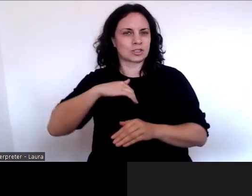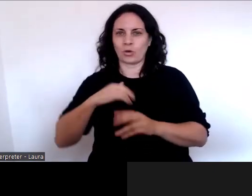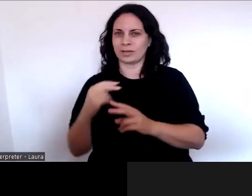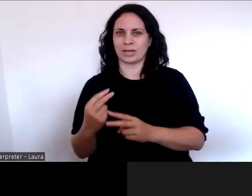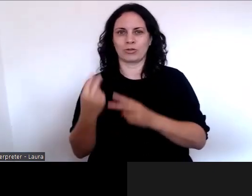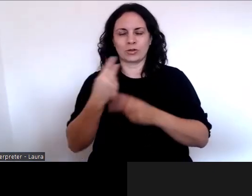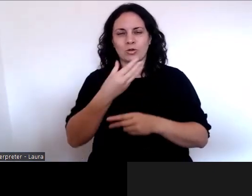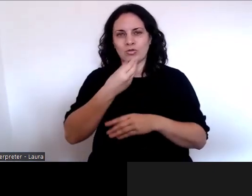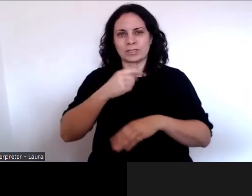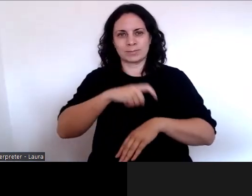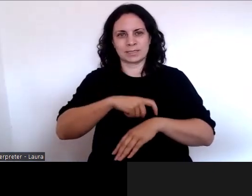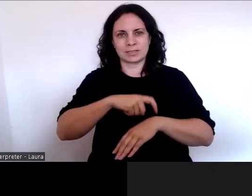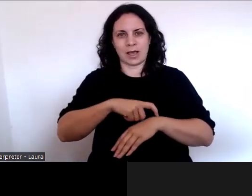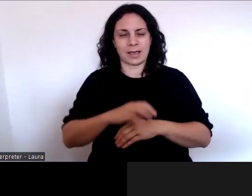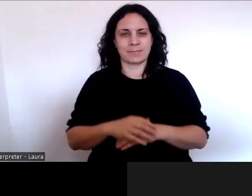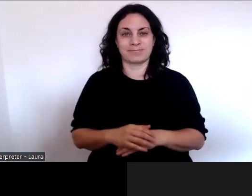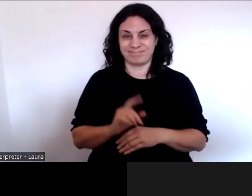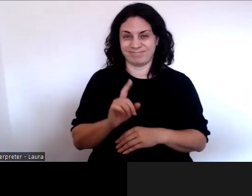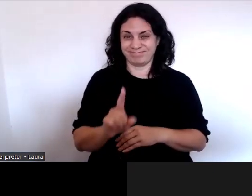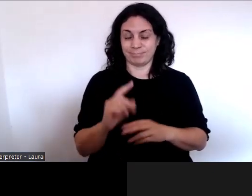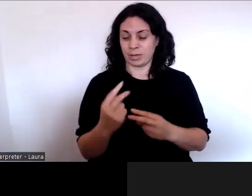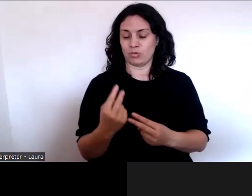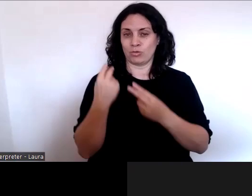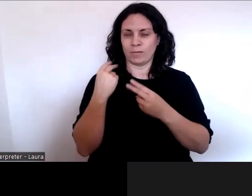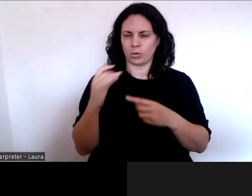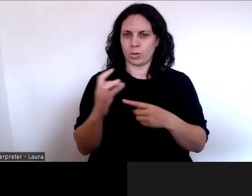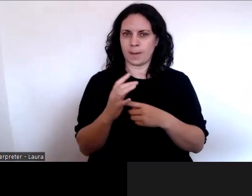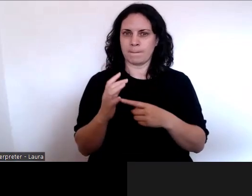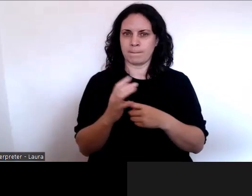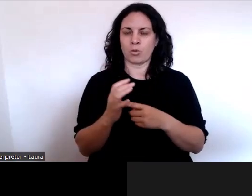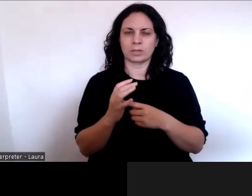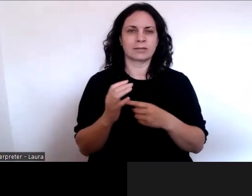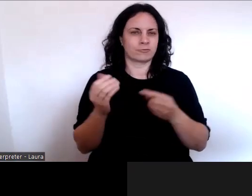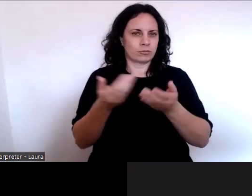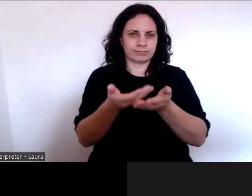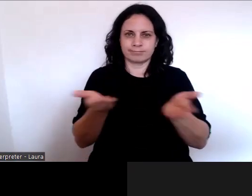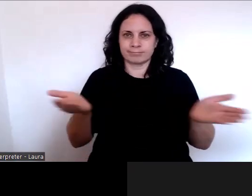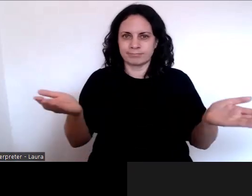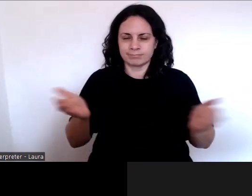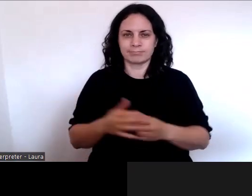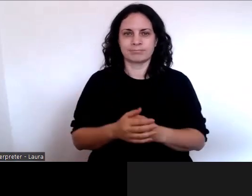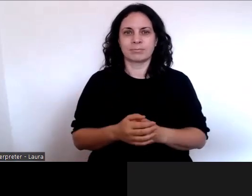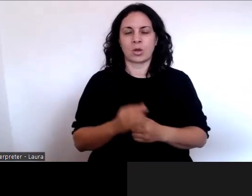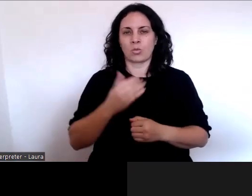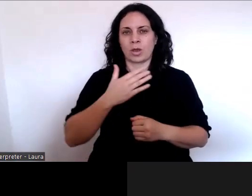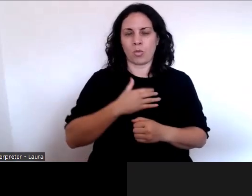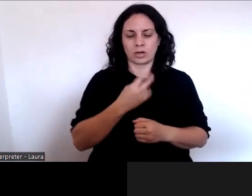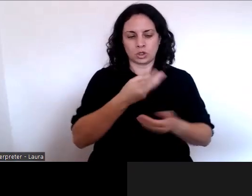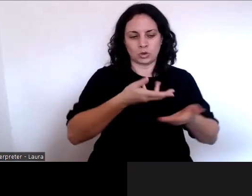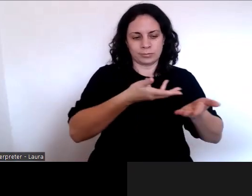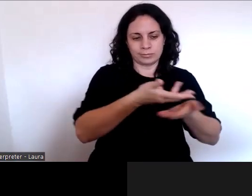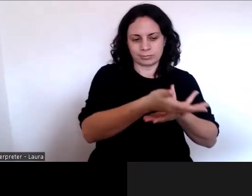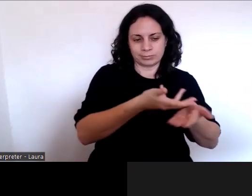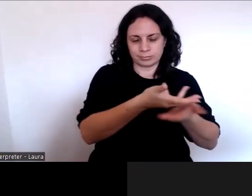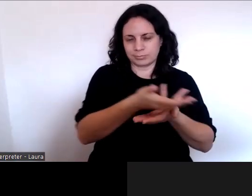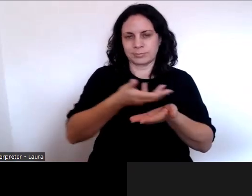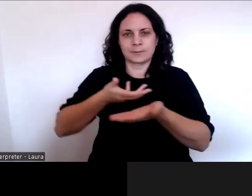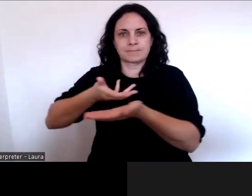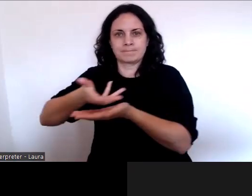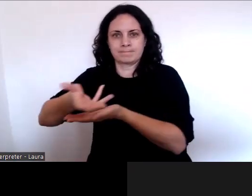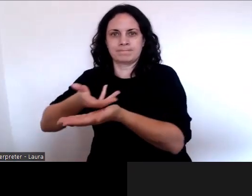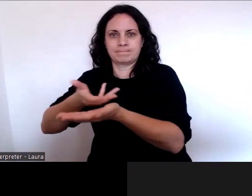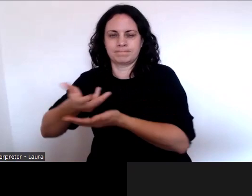people that we really wanted to have two rounds of consultation. And to have two rounds of